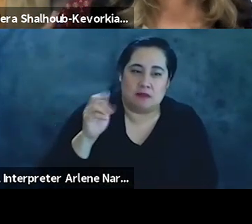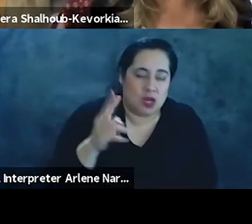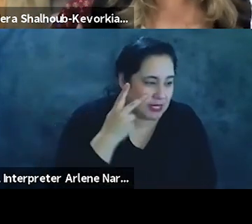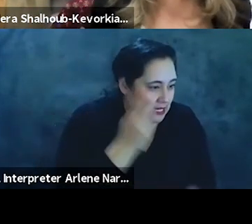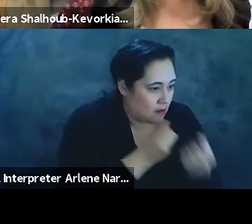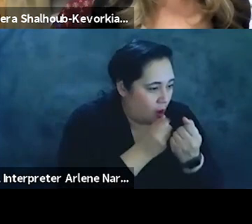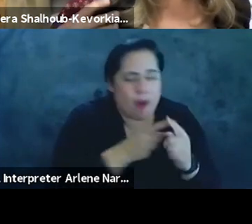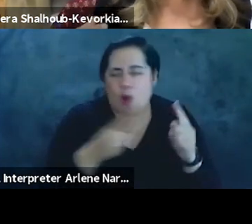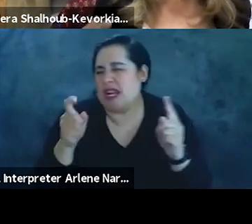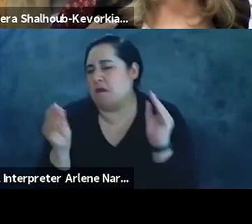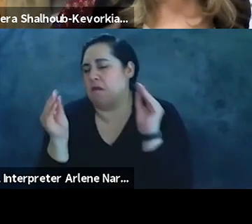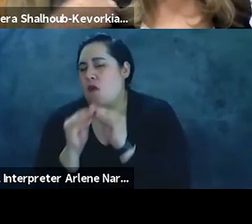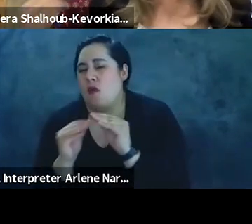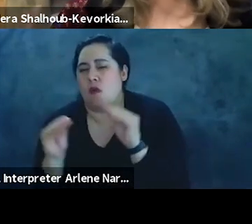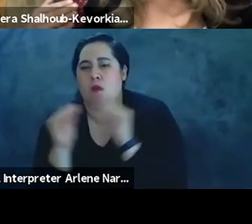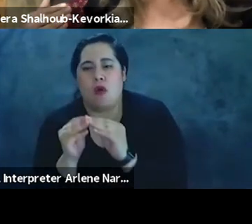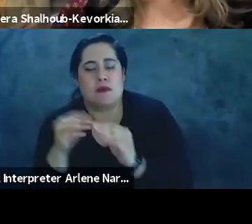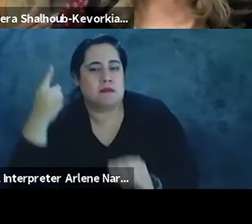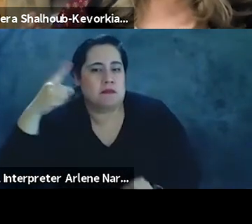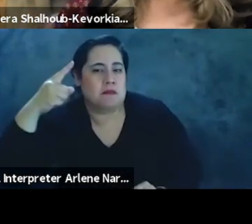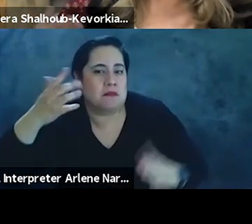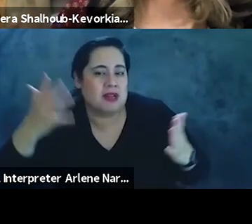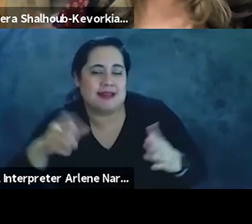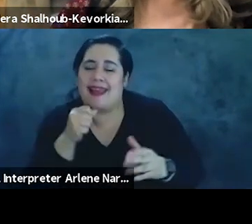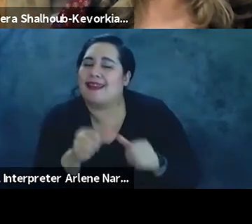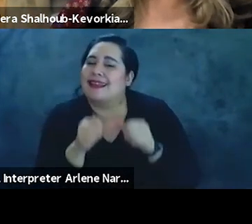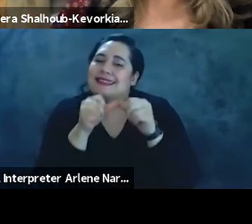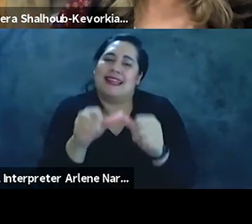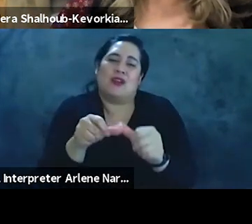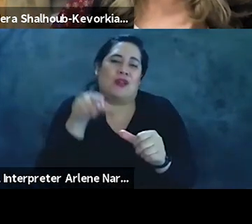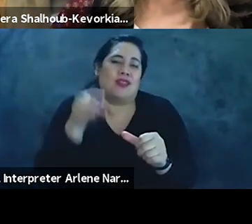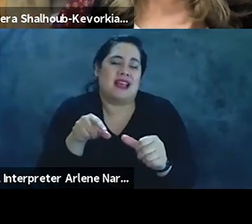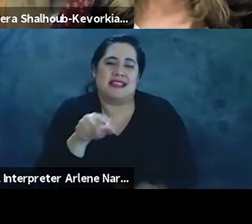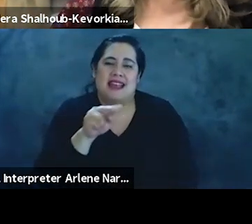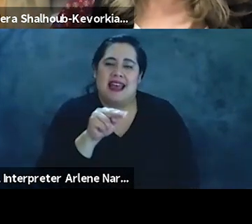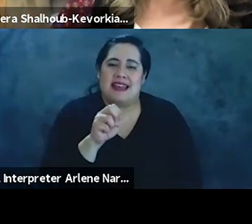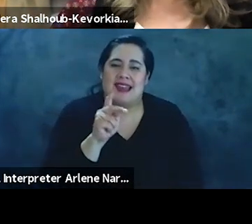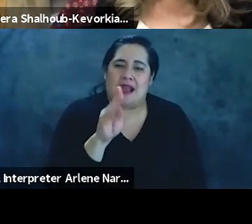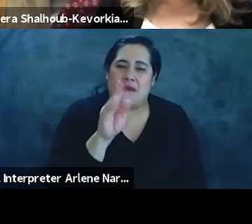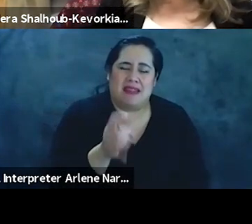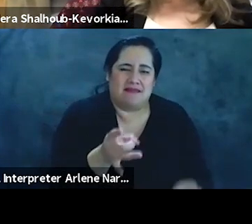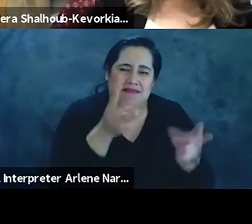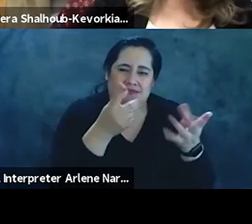really need much more in order to not continue the the neck by the way it is now